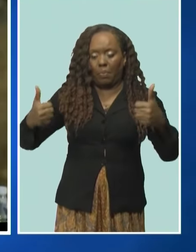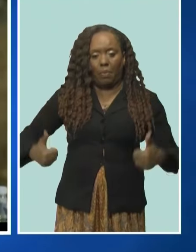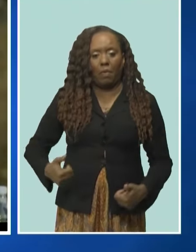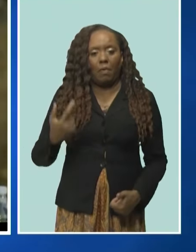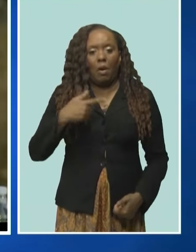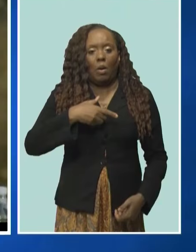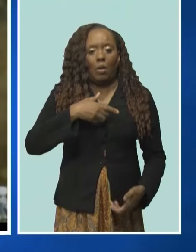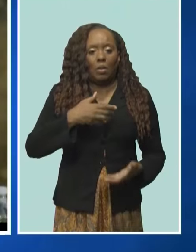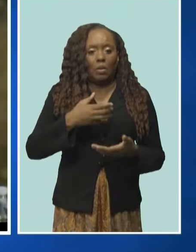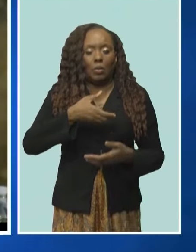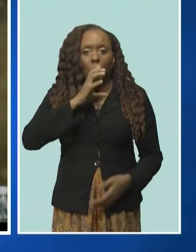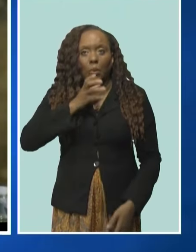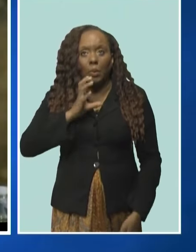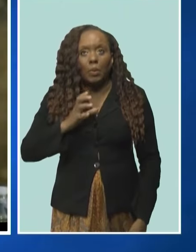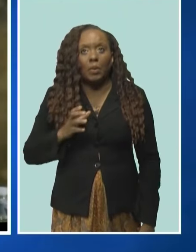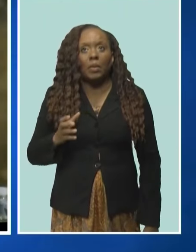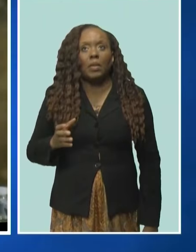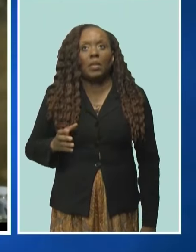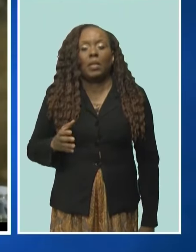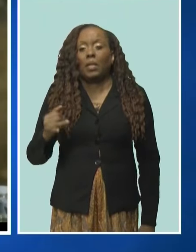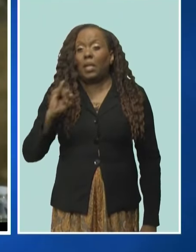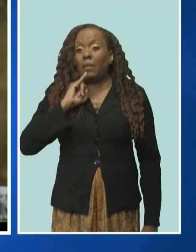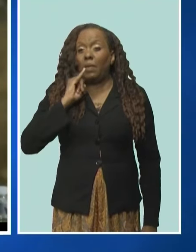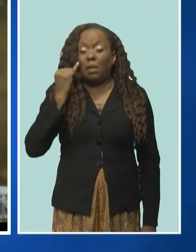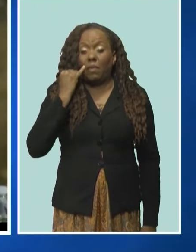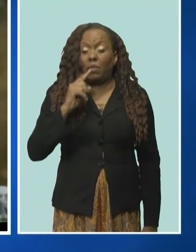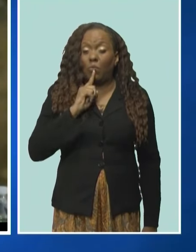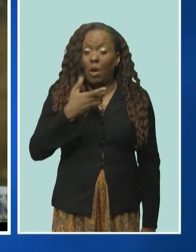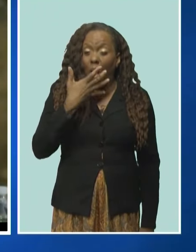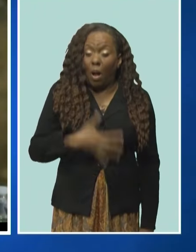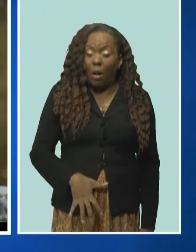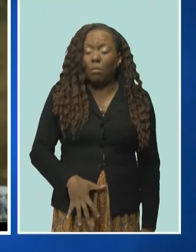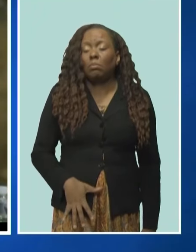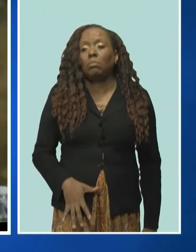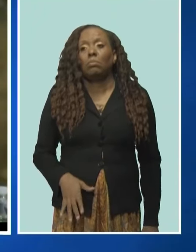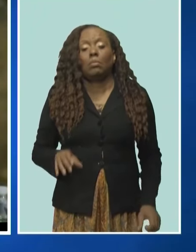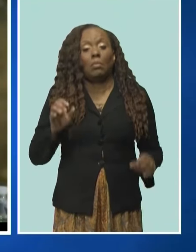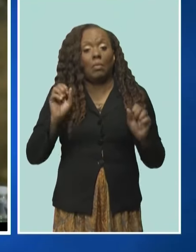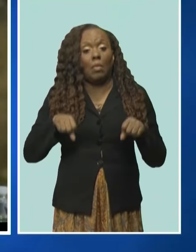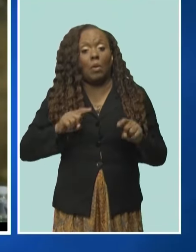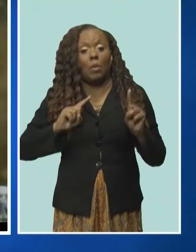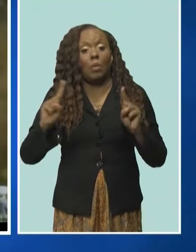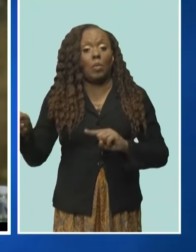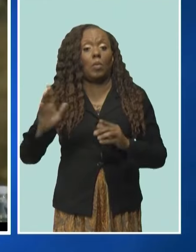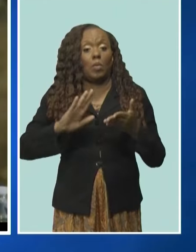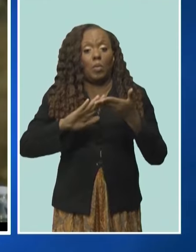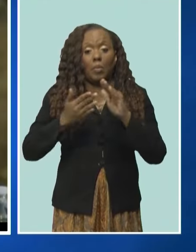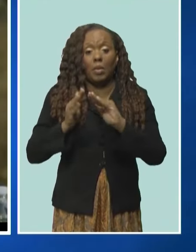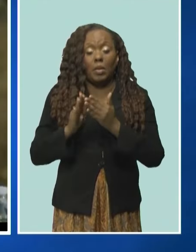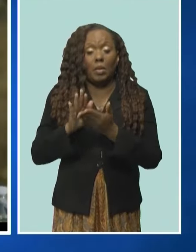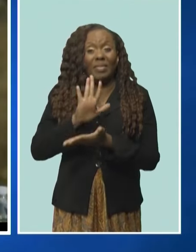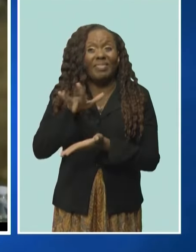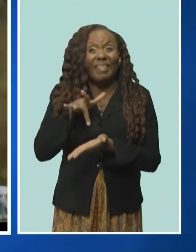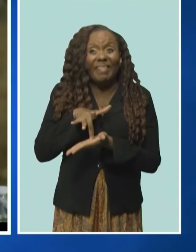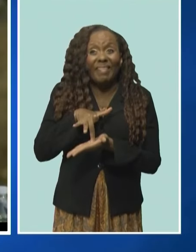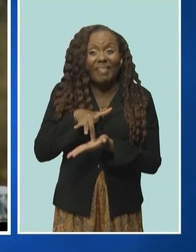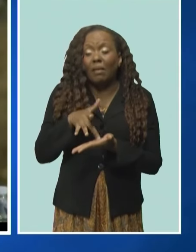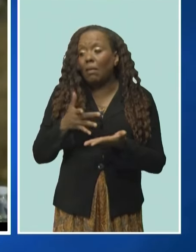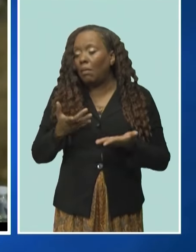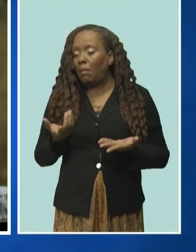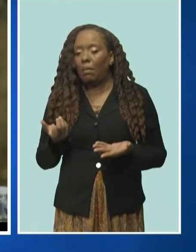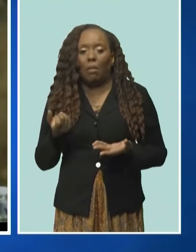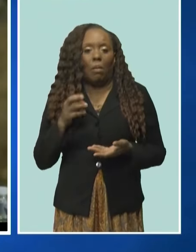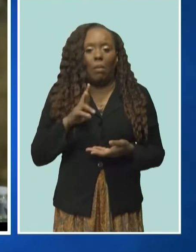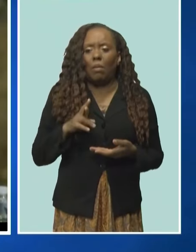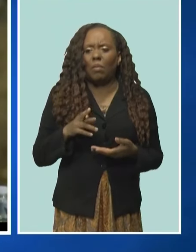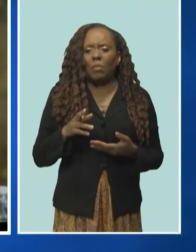are really bad, somebody can at least come, go in a community centre or wherever the particular location is